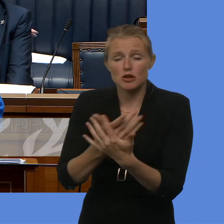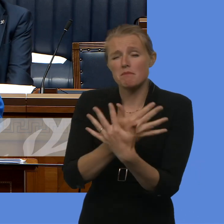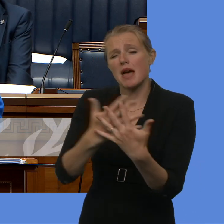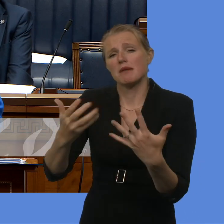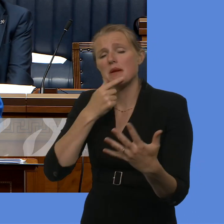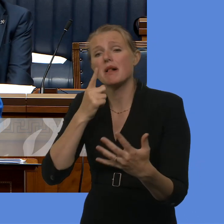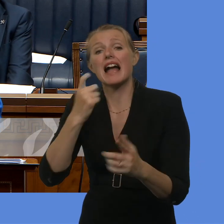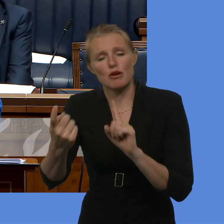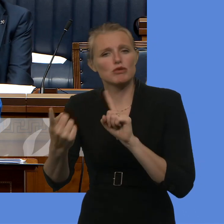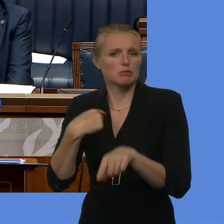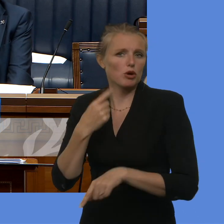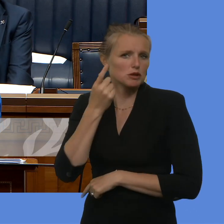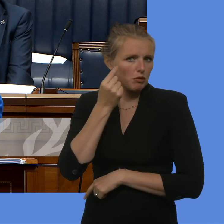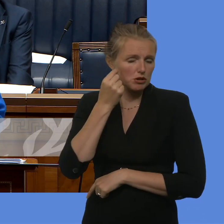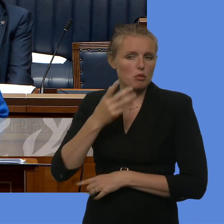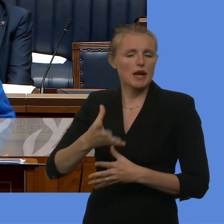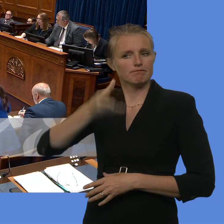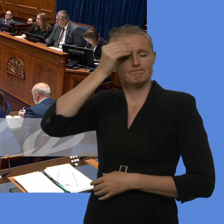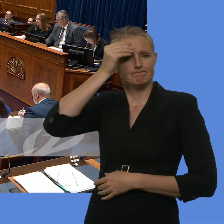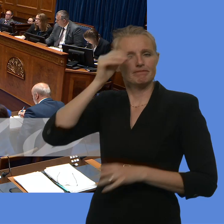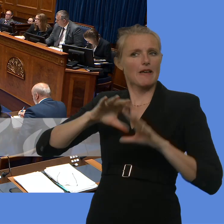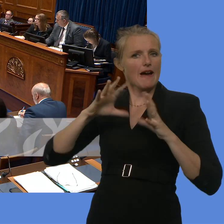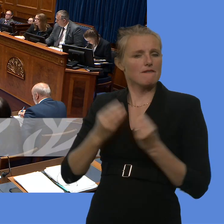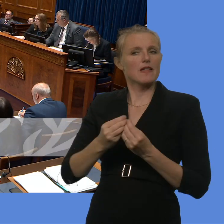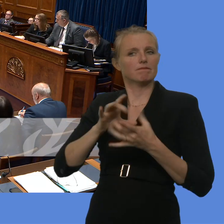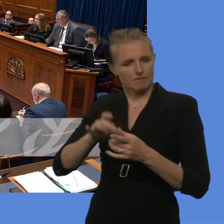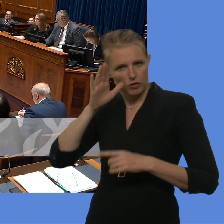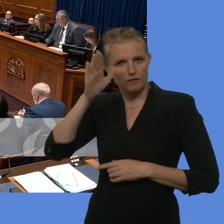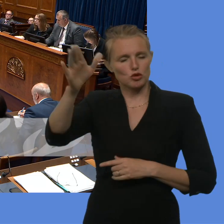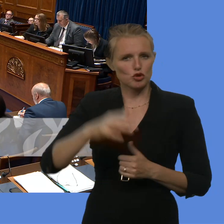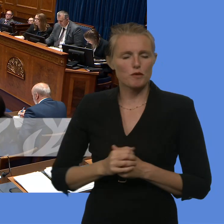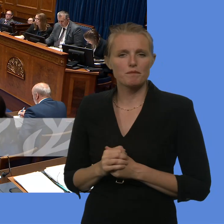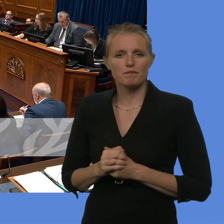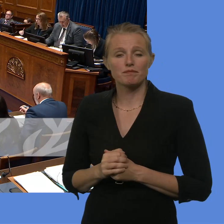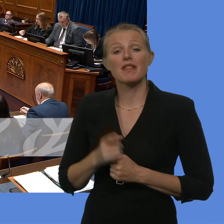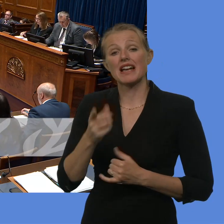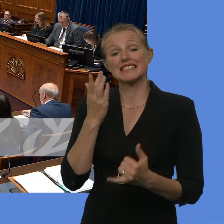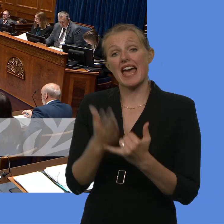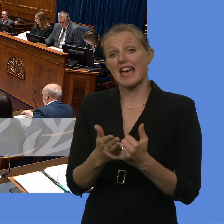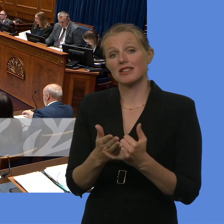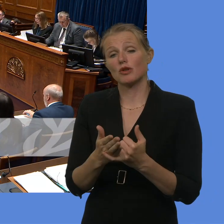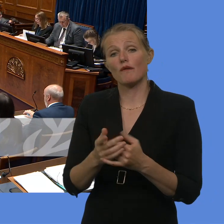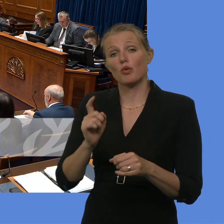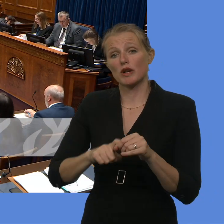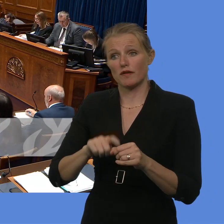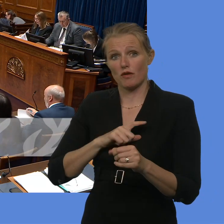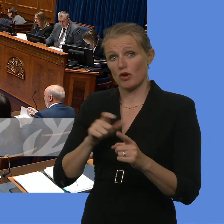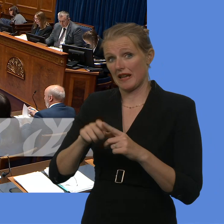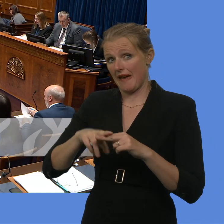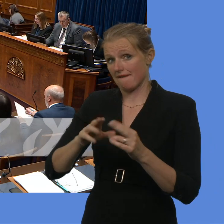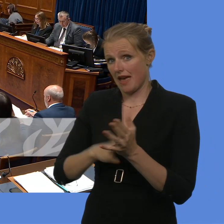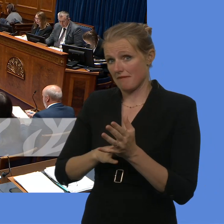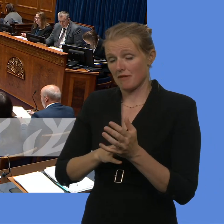people respond to that consultation and we are informed on the way forward. That brings to conclusion questions to the Deputy First Minister.